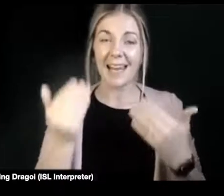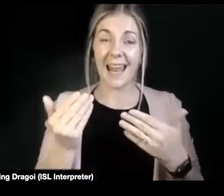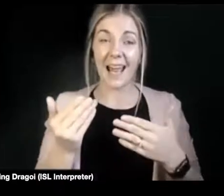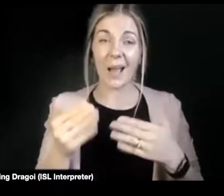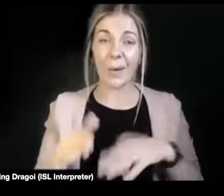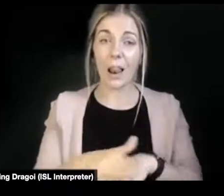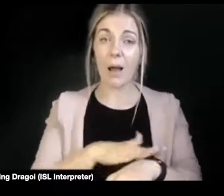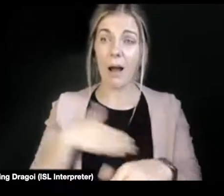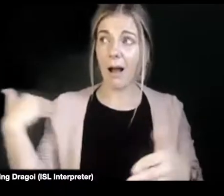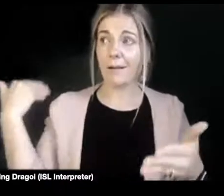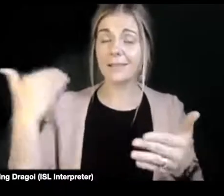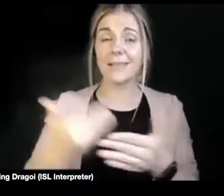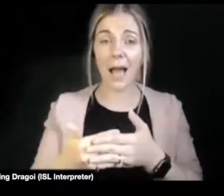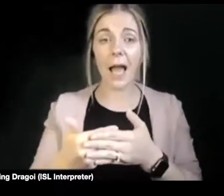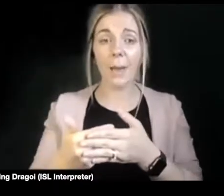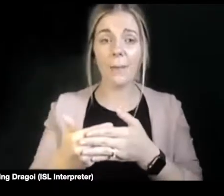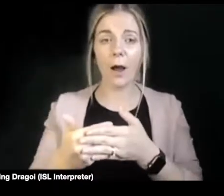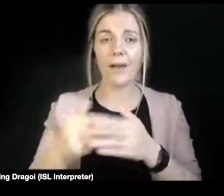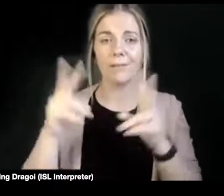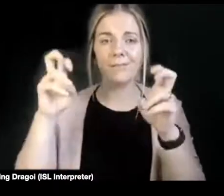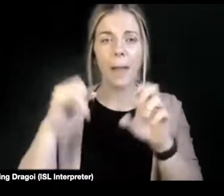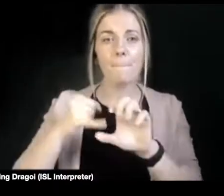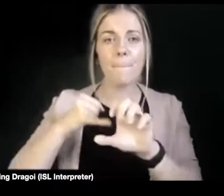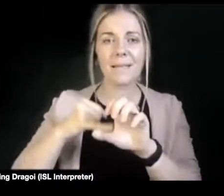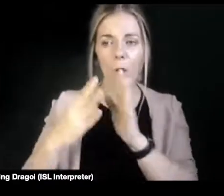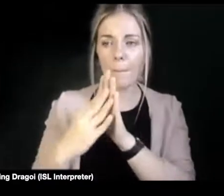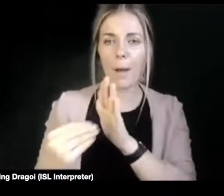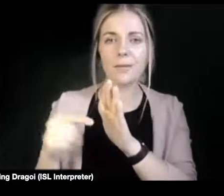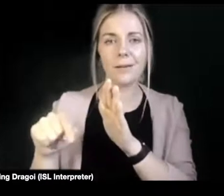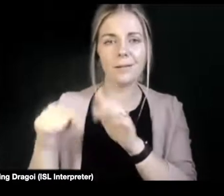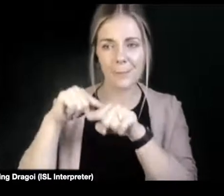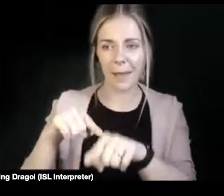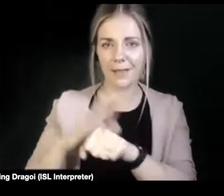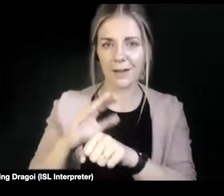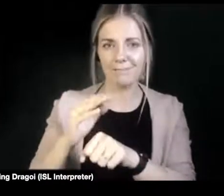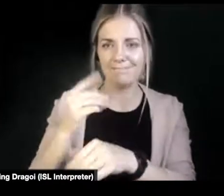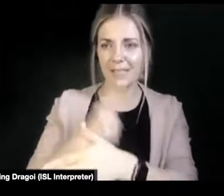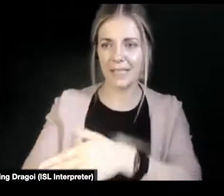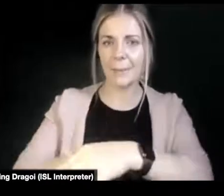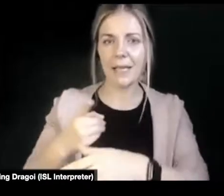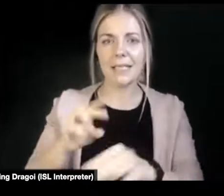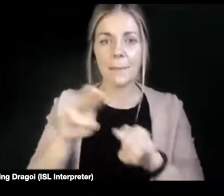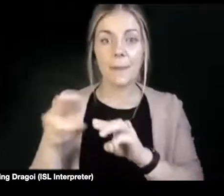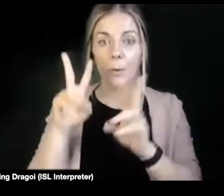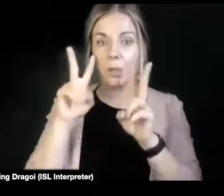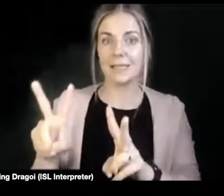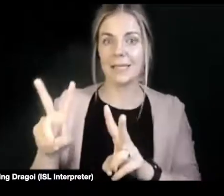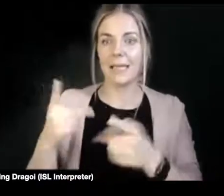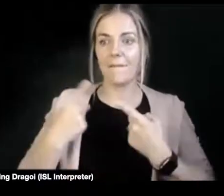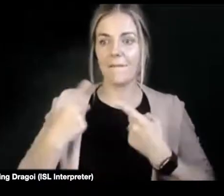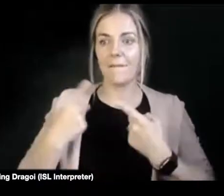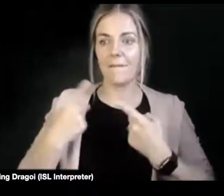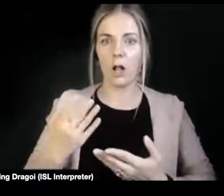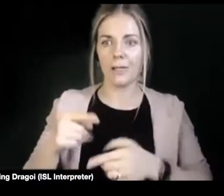medicalised, dependent model of disability where people were seen as vulnerable and dependent and,